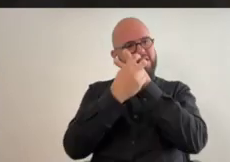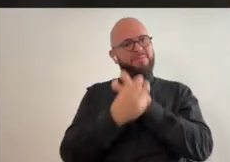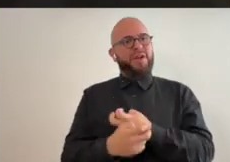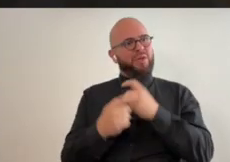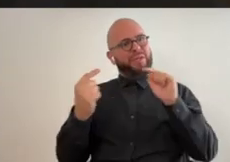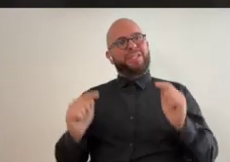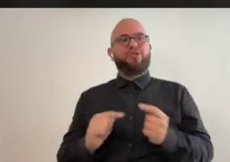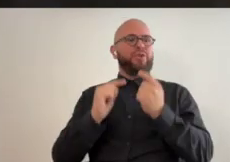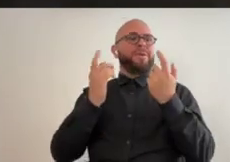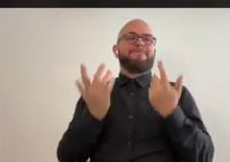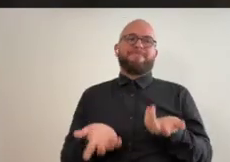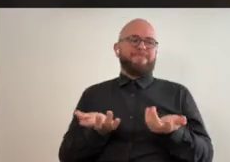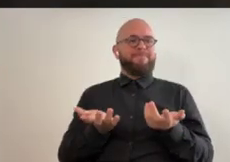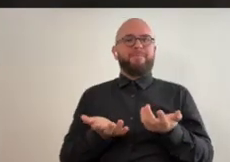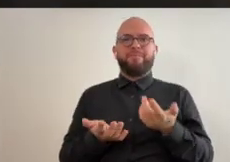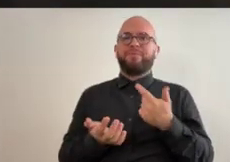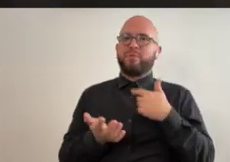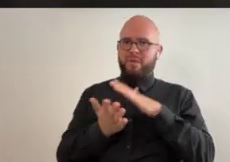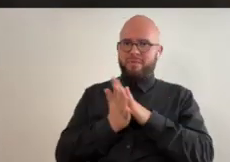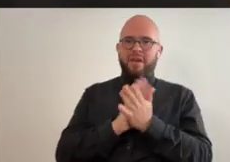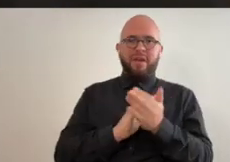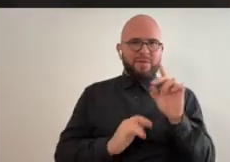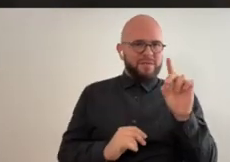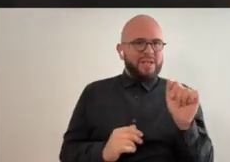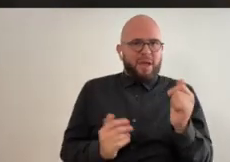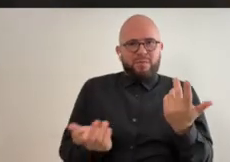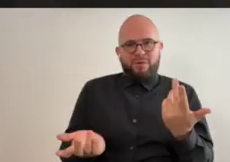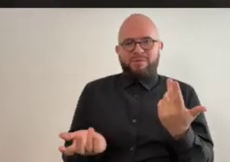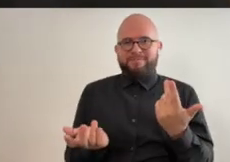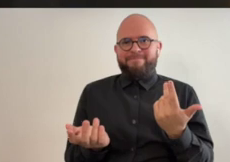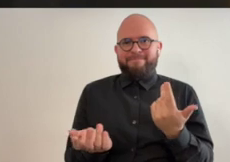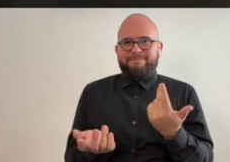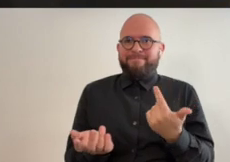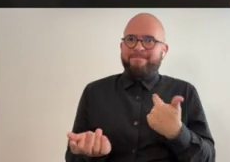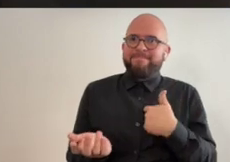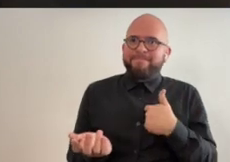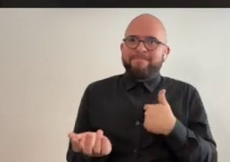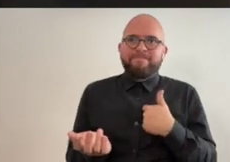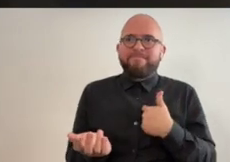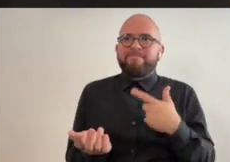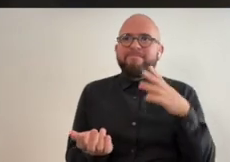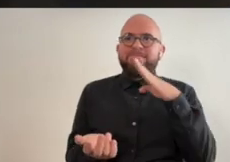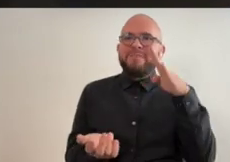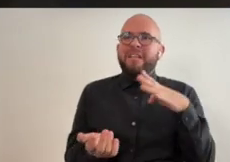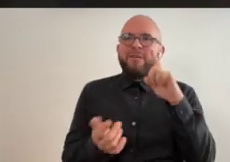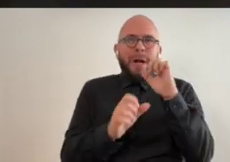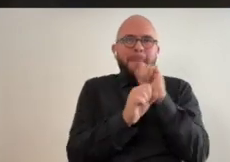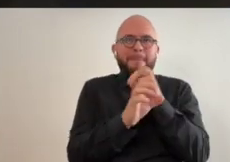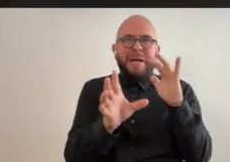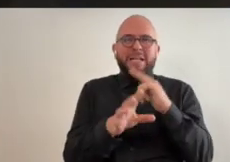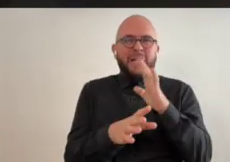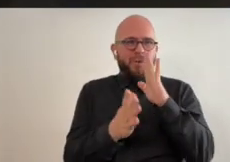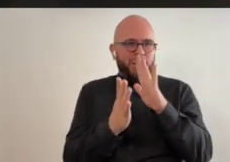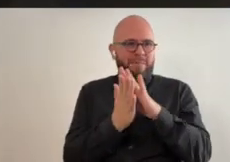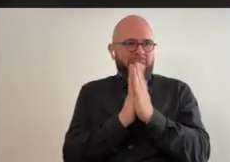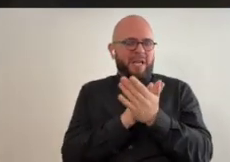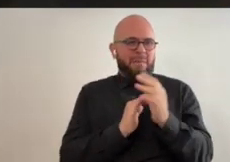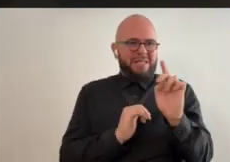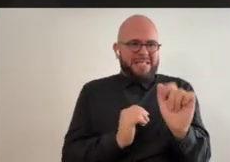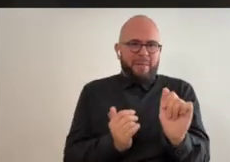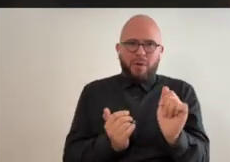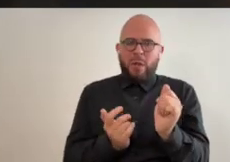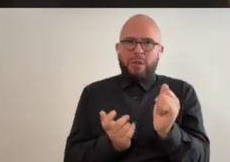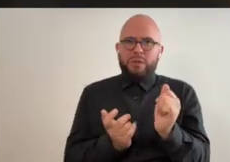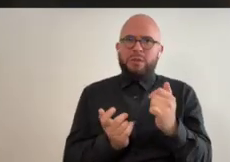instead what happened is i fell and had a spinal cord injury so i became disabled and i